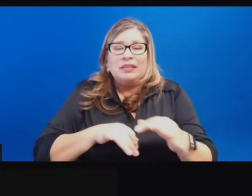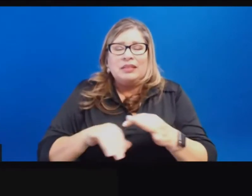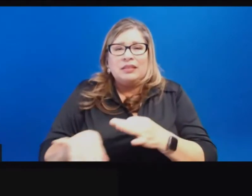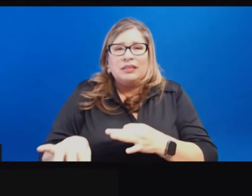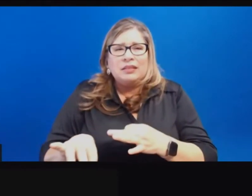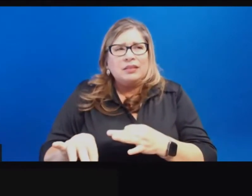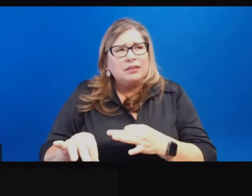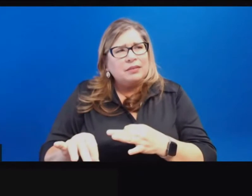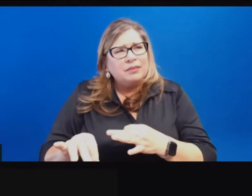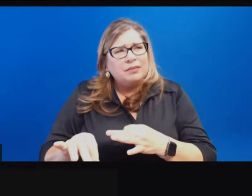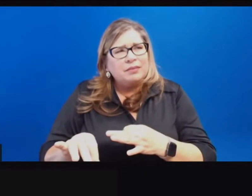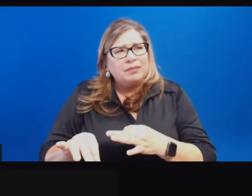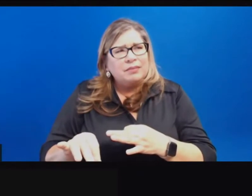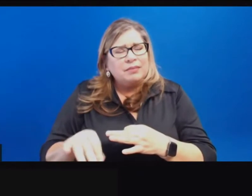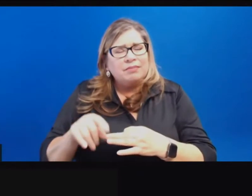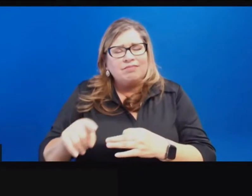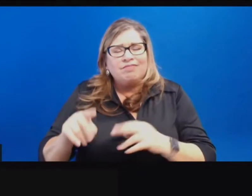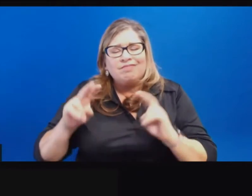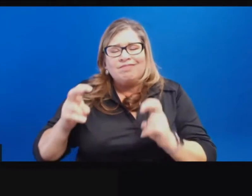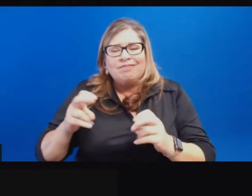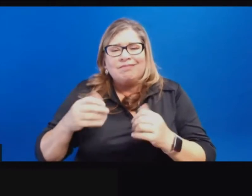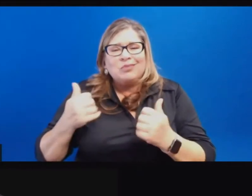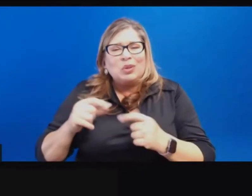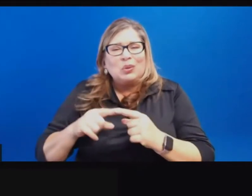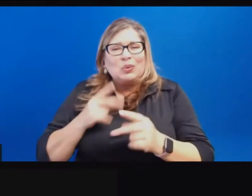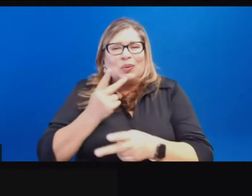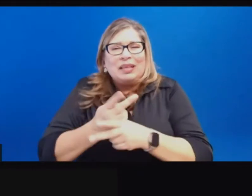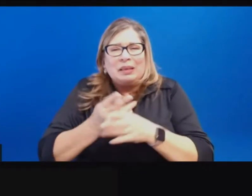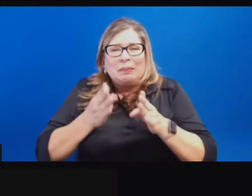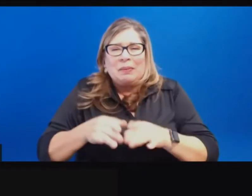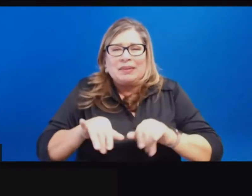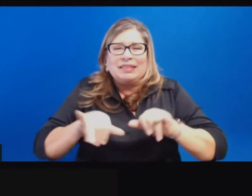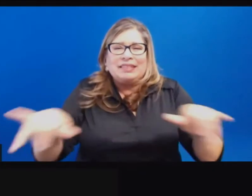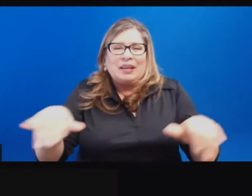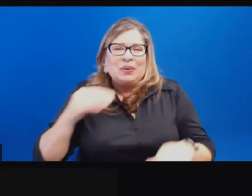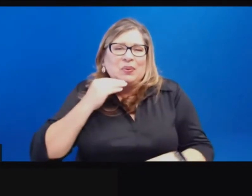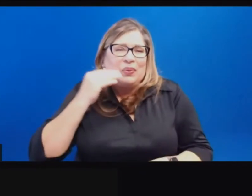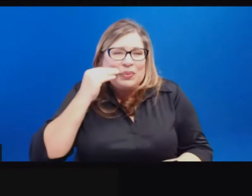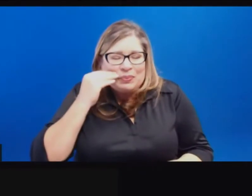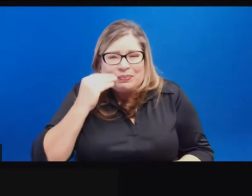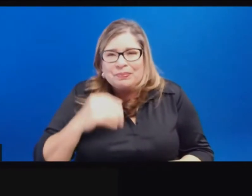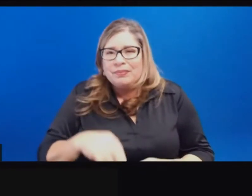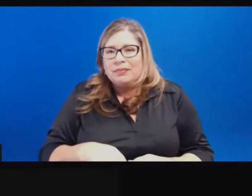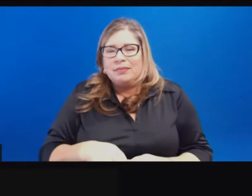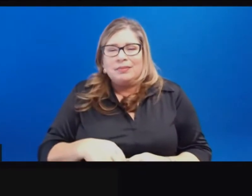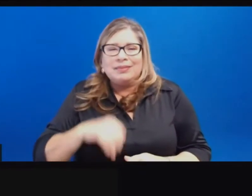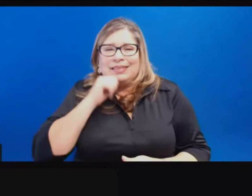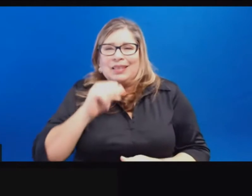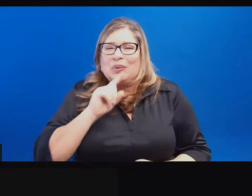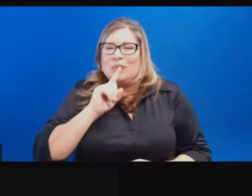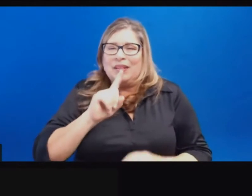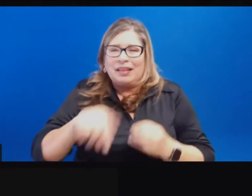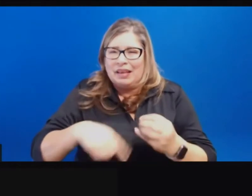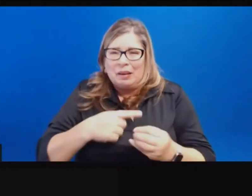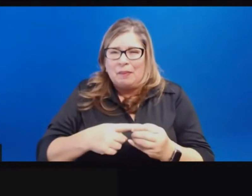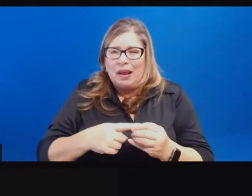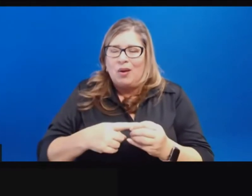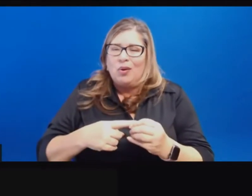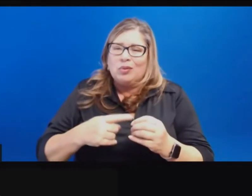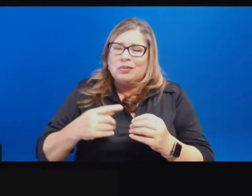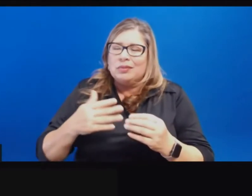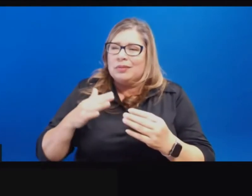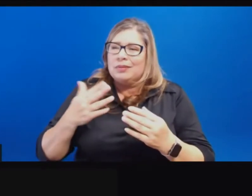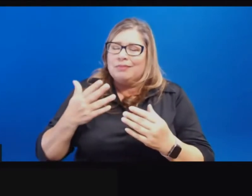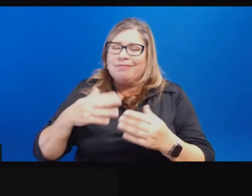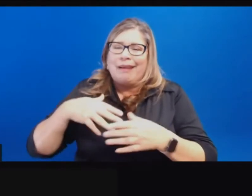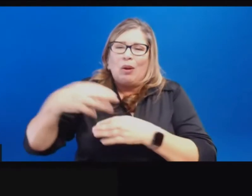dining, quote, really has to do with the goal of trying to keep people at home, not a comment on the relative safety of outdoor dining, end quote. Some elected